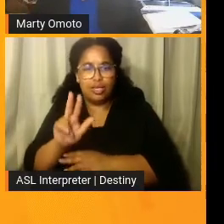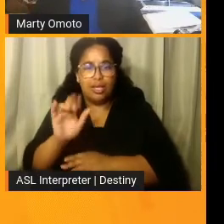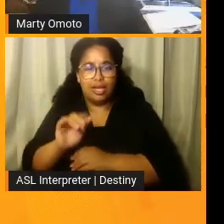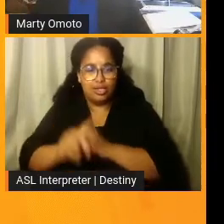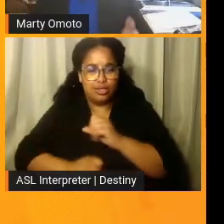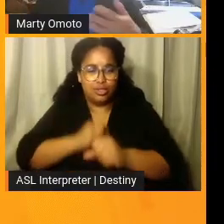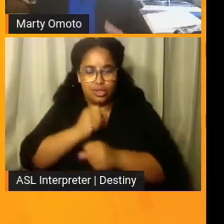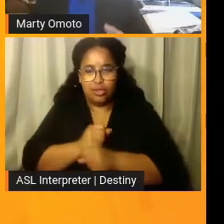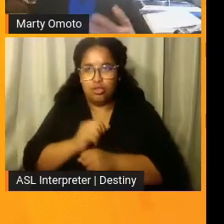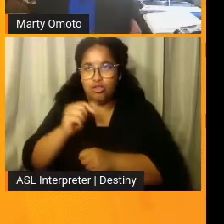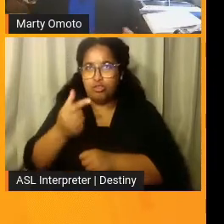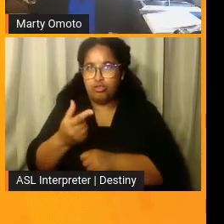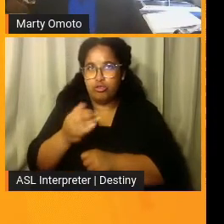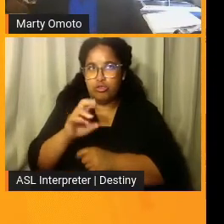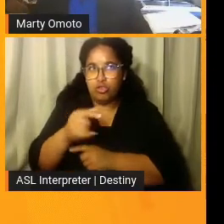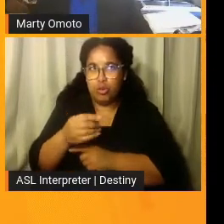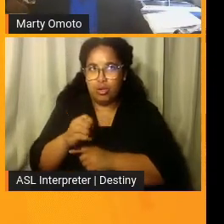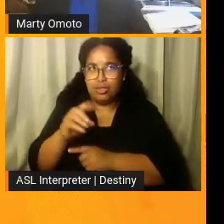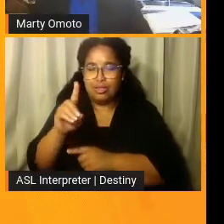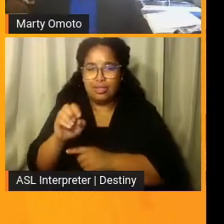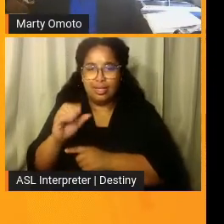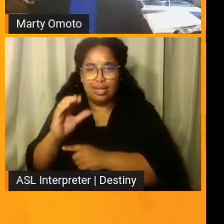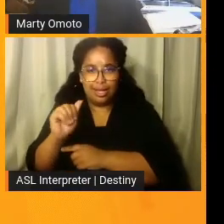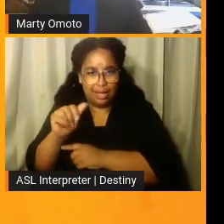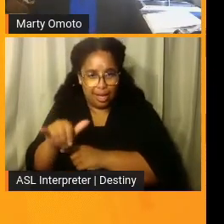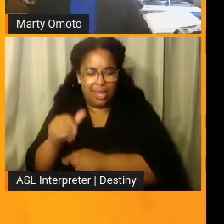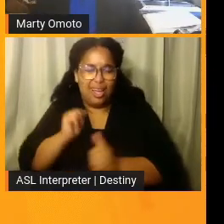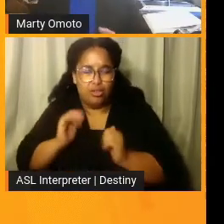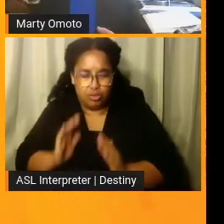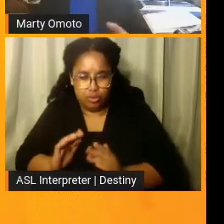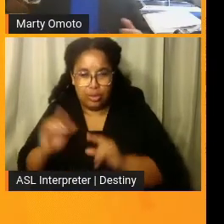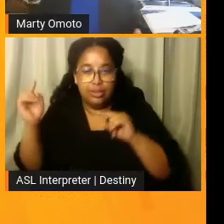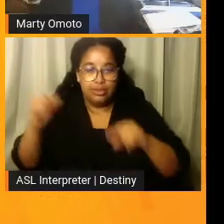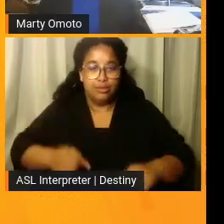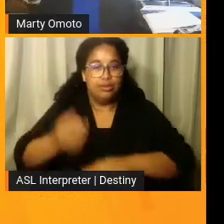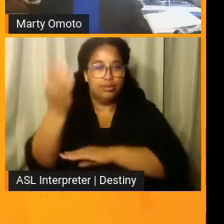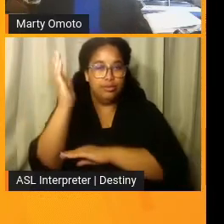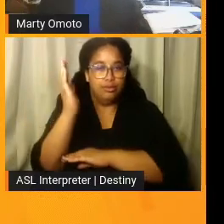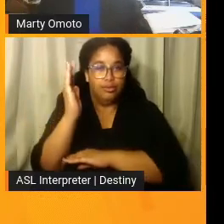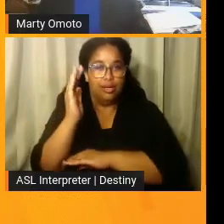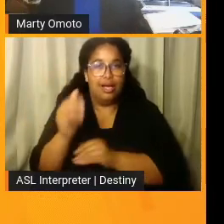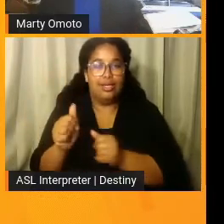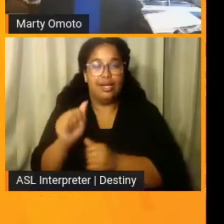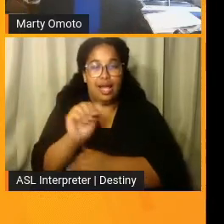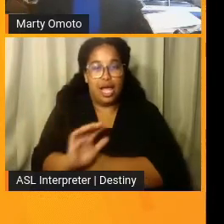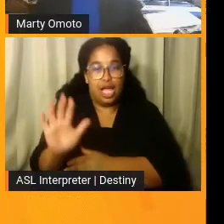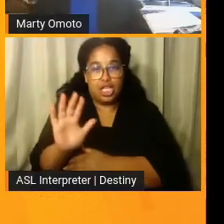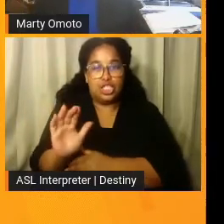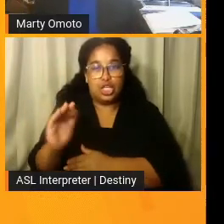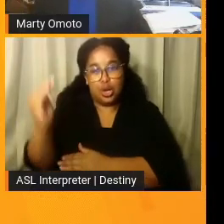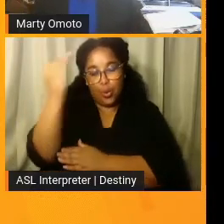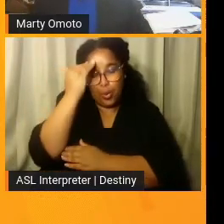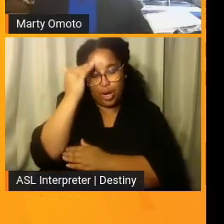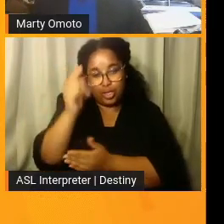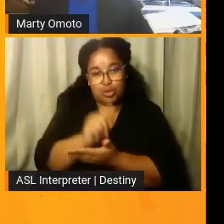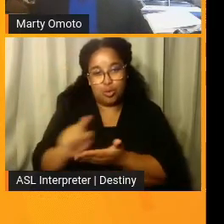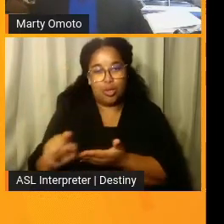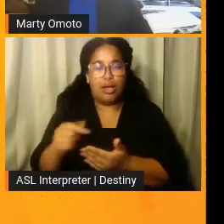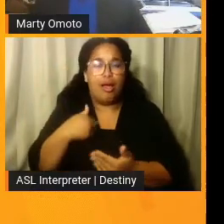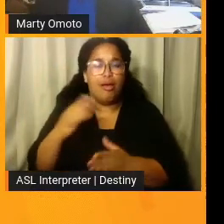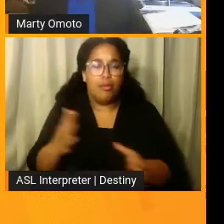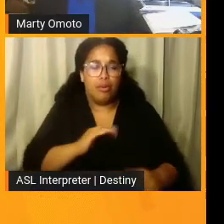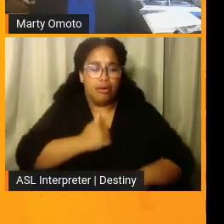to George Takei, the actor come to speak at an Asian awareness week that I organized in Monterey.